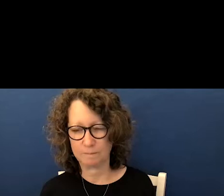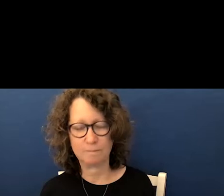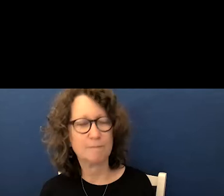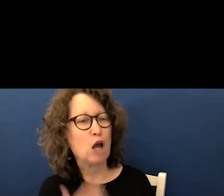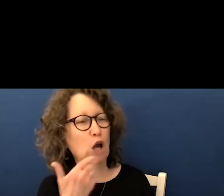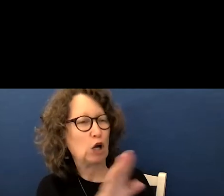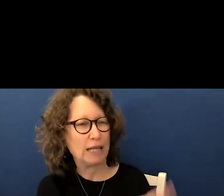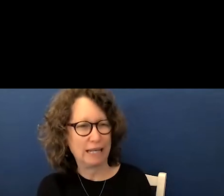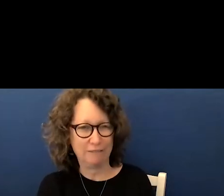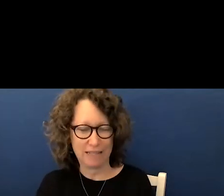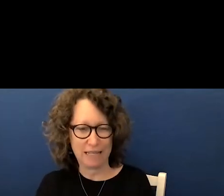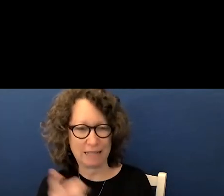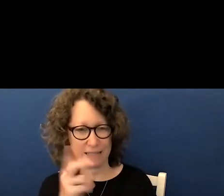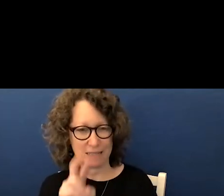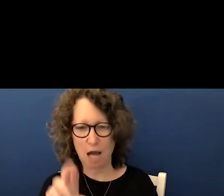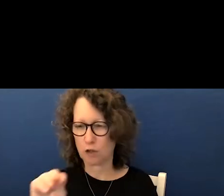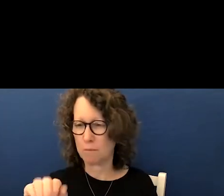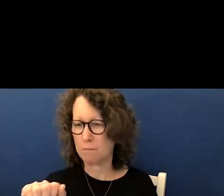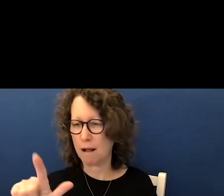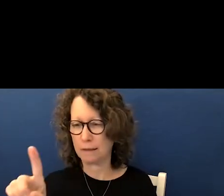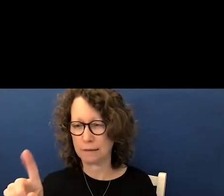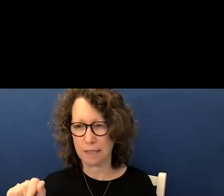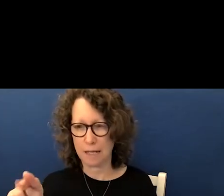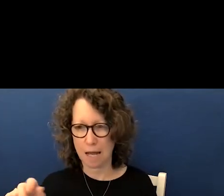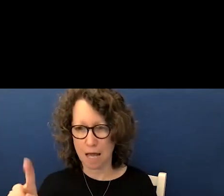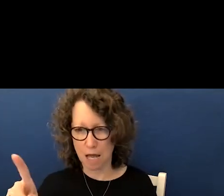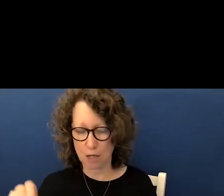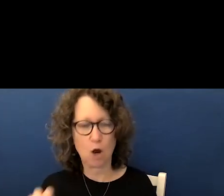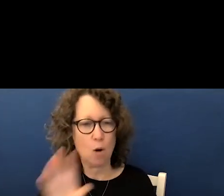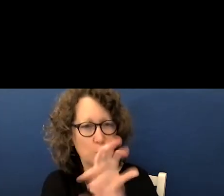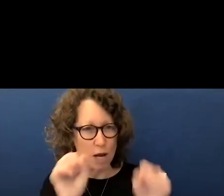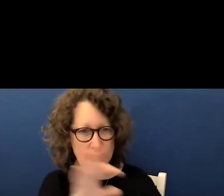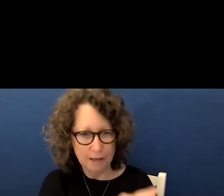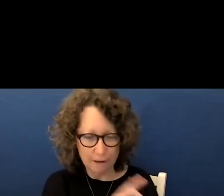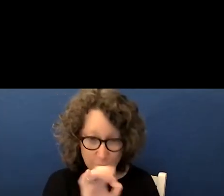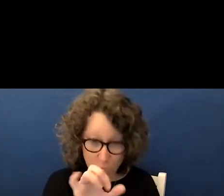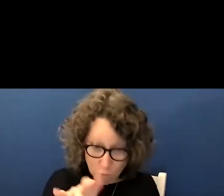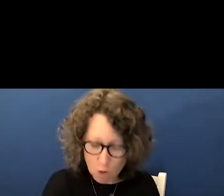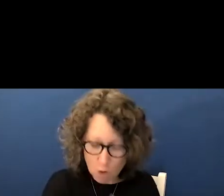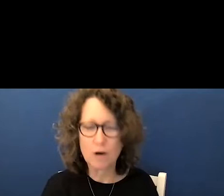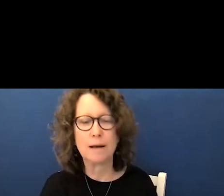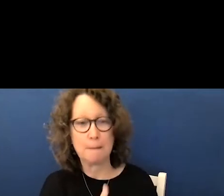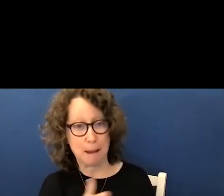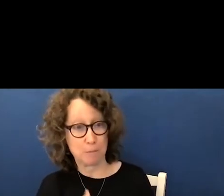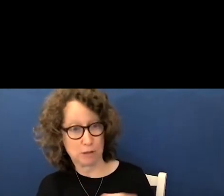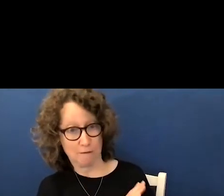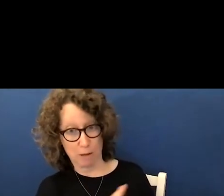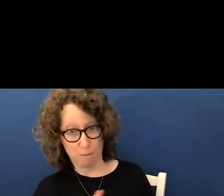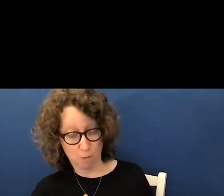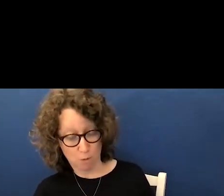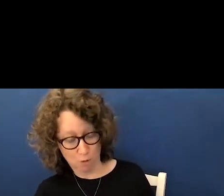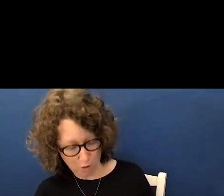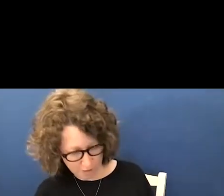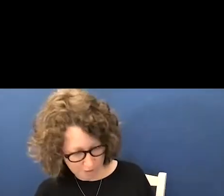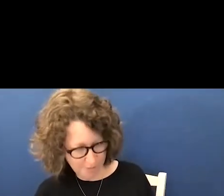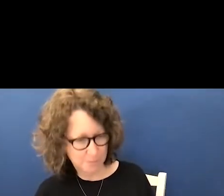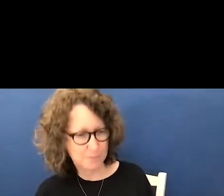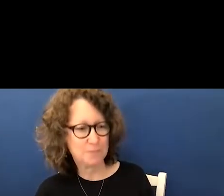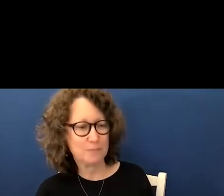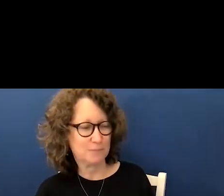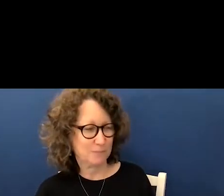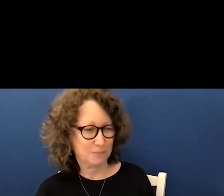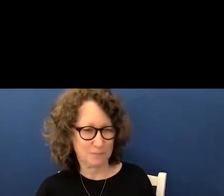good evening dr maldonado president ford members of the board uh as